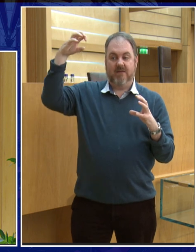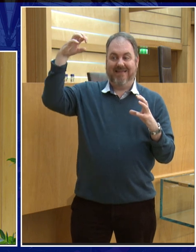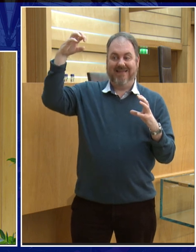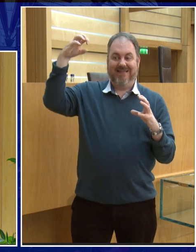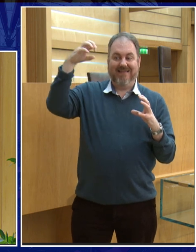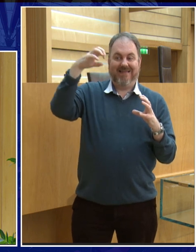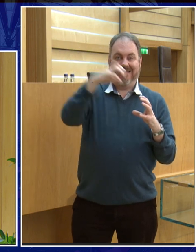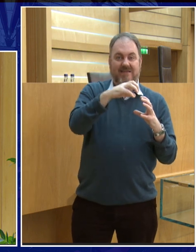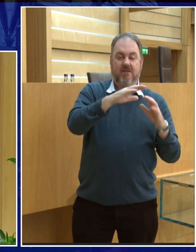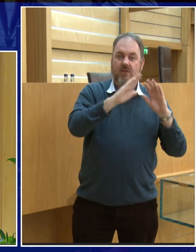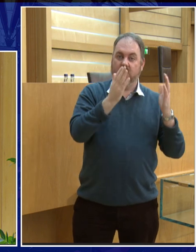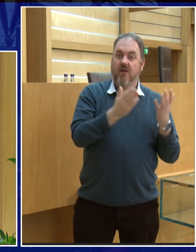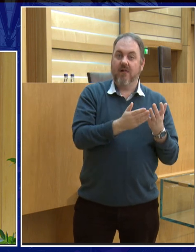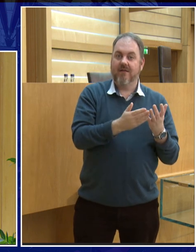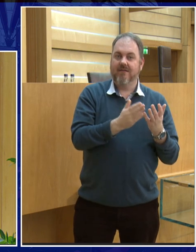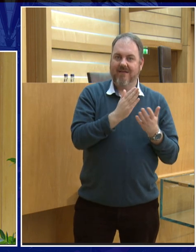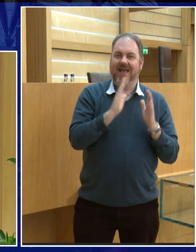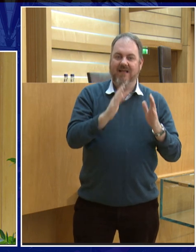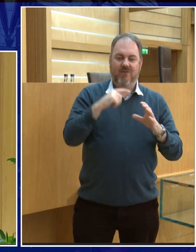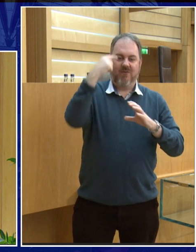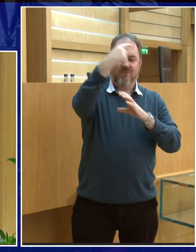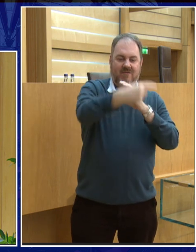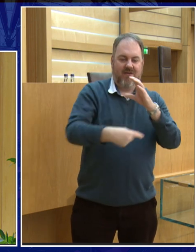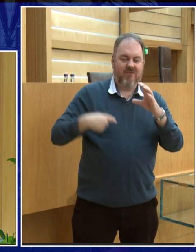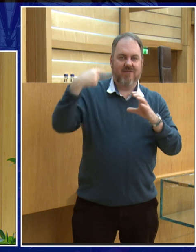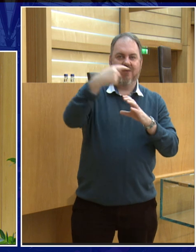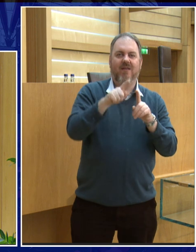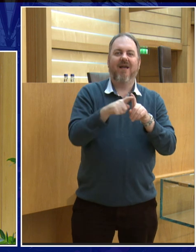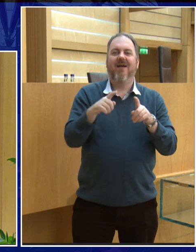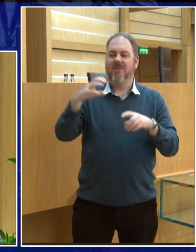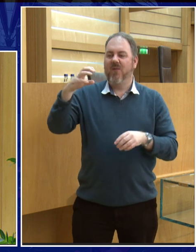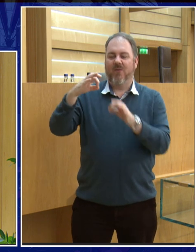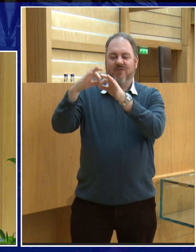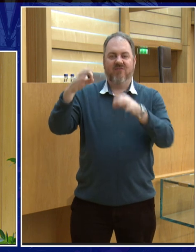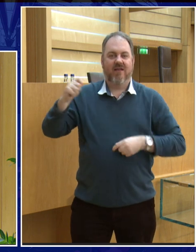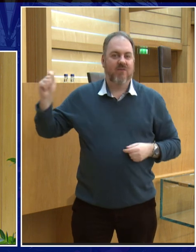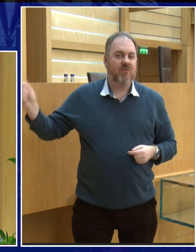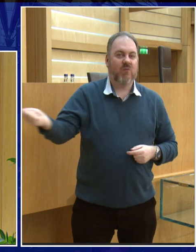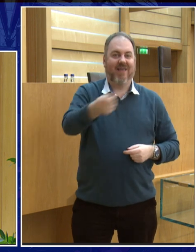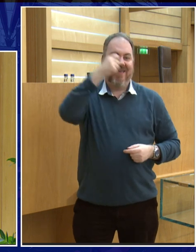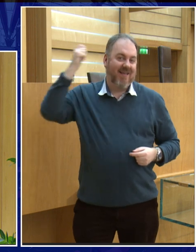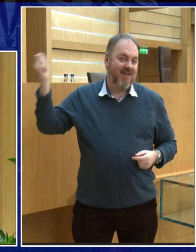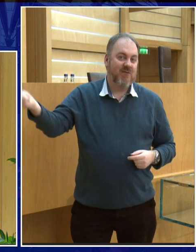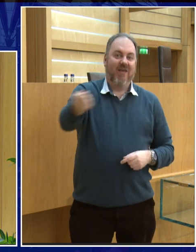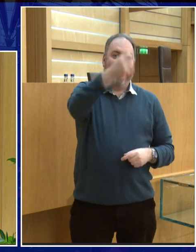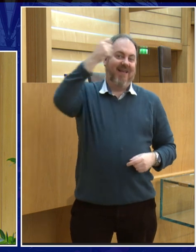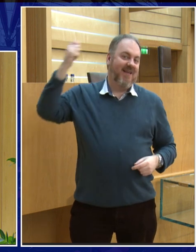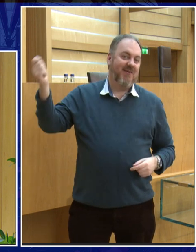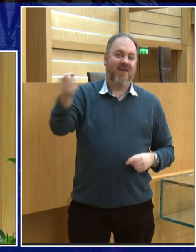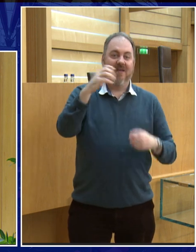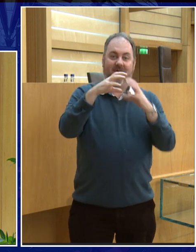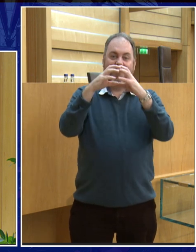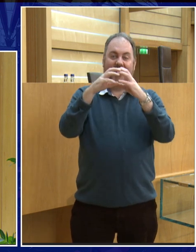how can I describe it? If I had a piece of string and a ball on the end, if I swing the ball around my head,